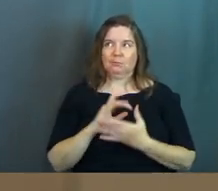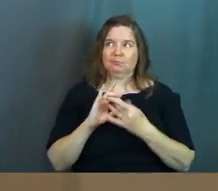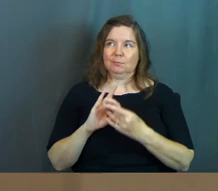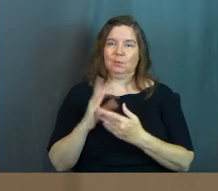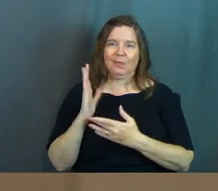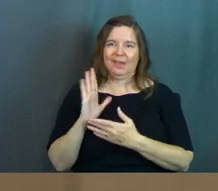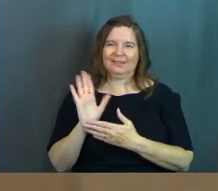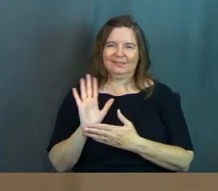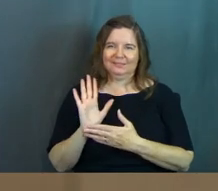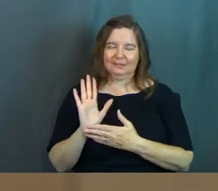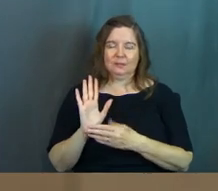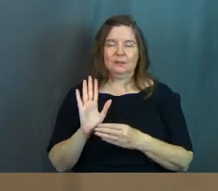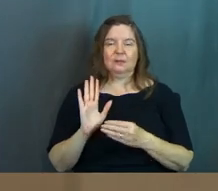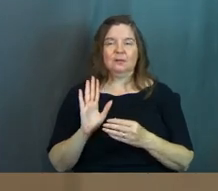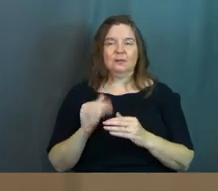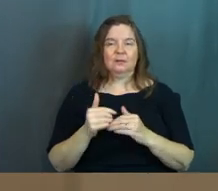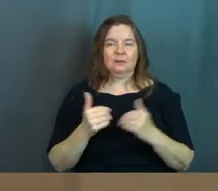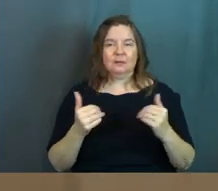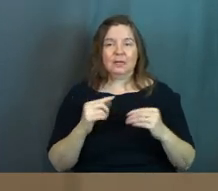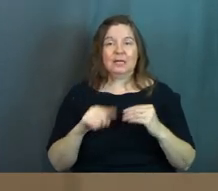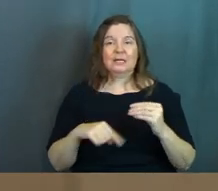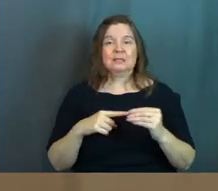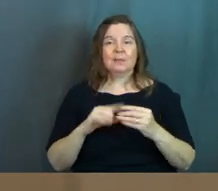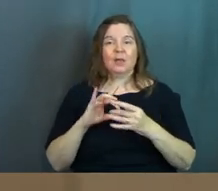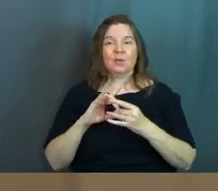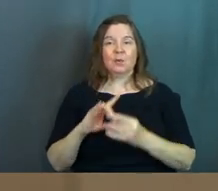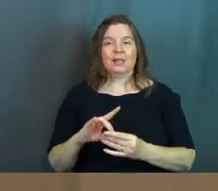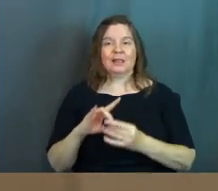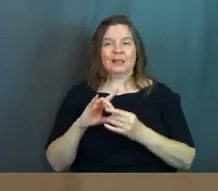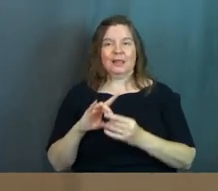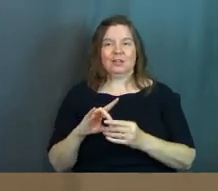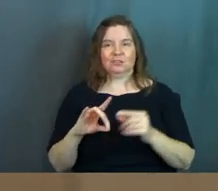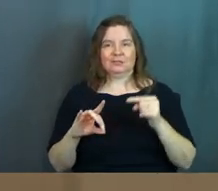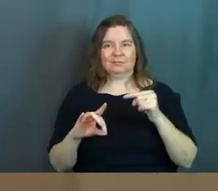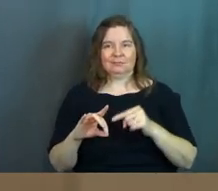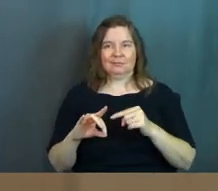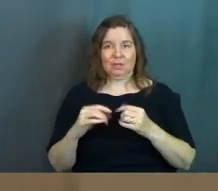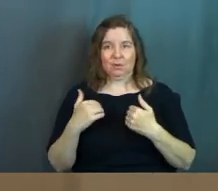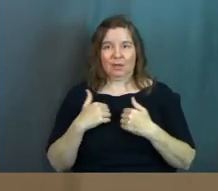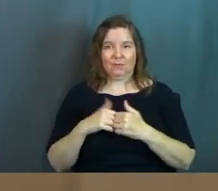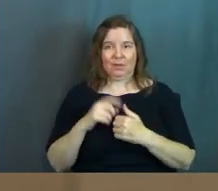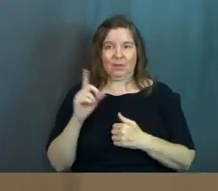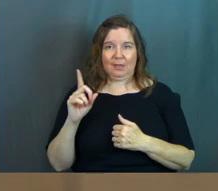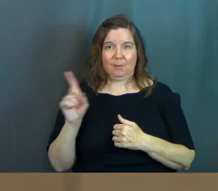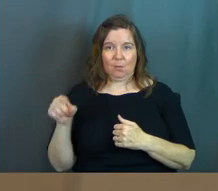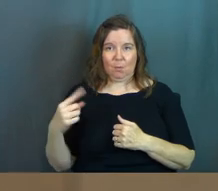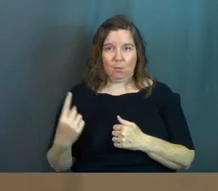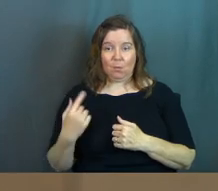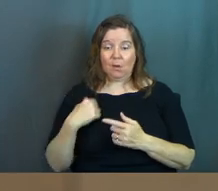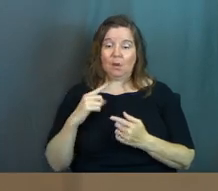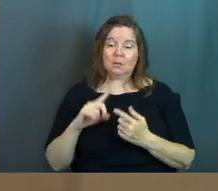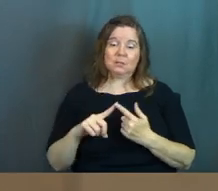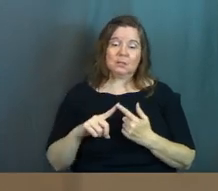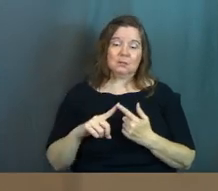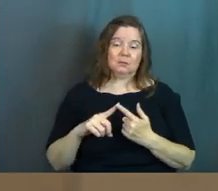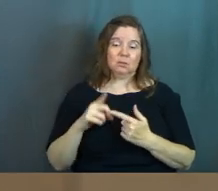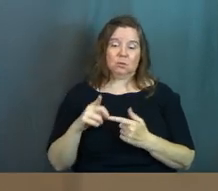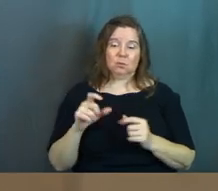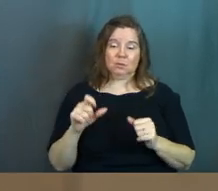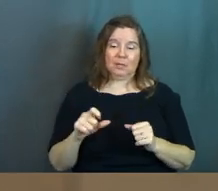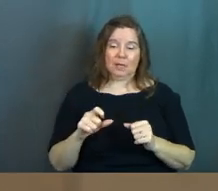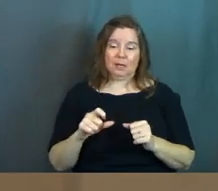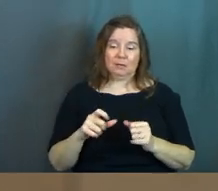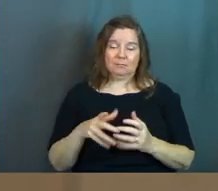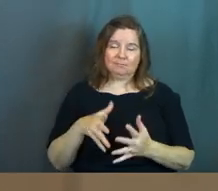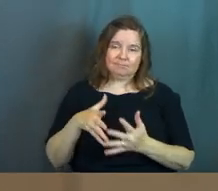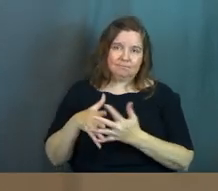God. It's solely about the relationship you have with Him. And until you can